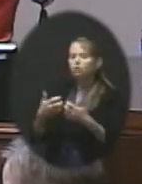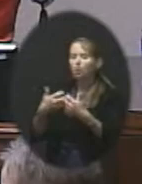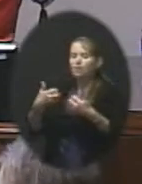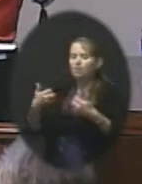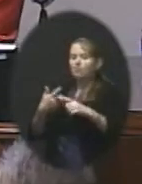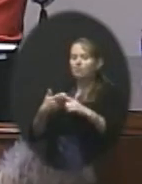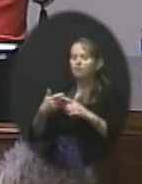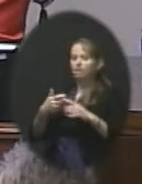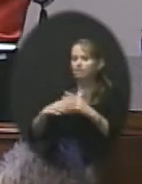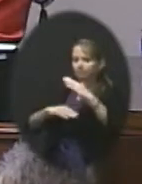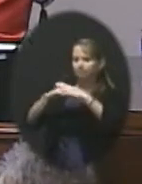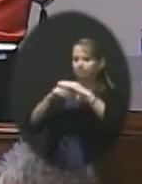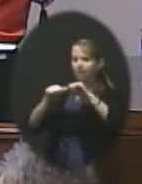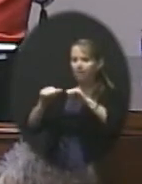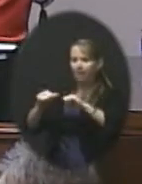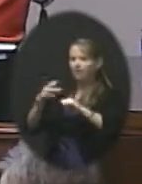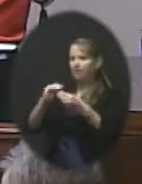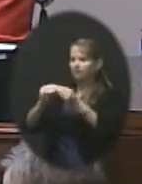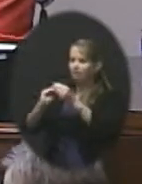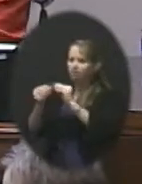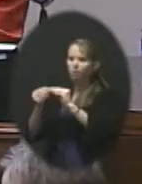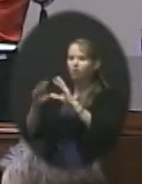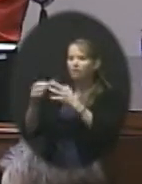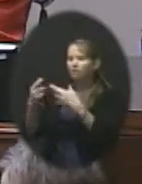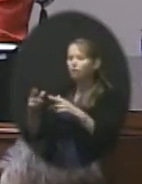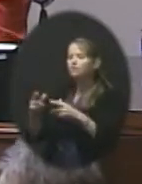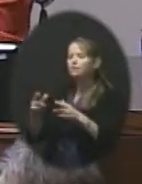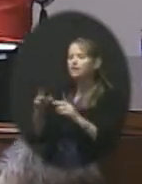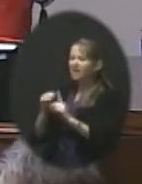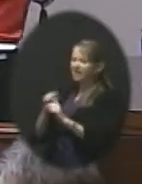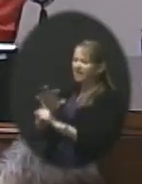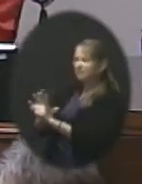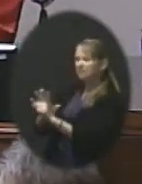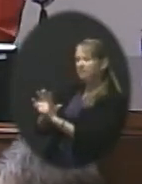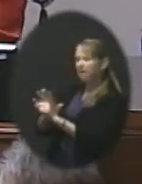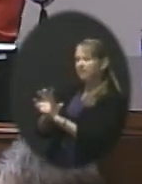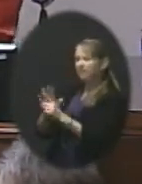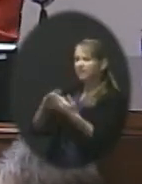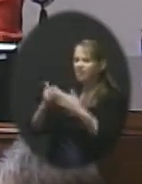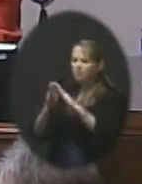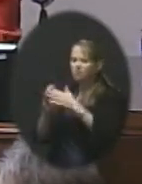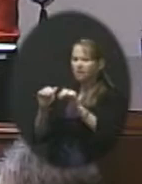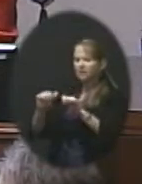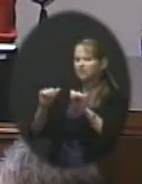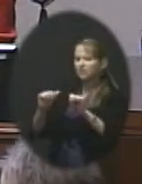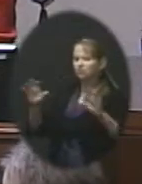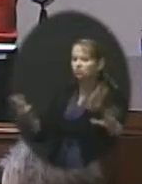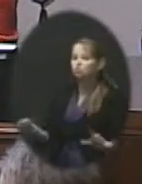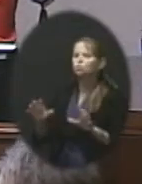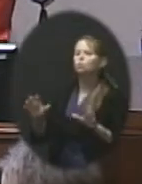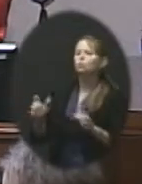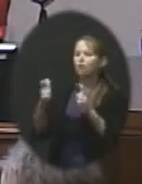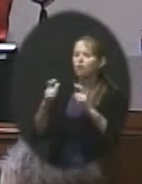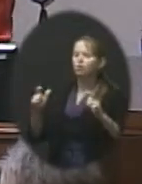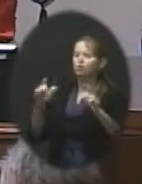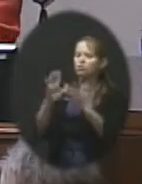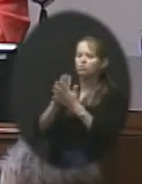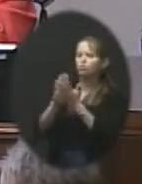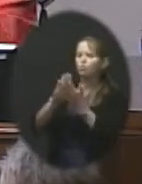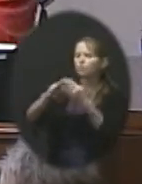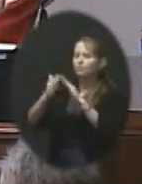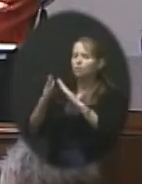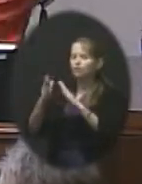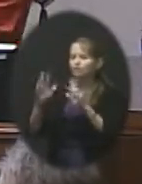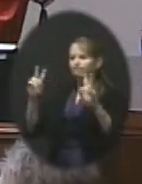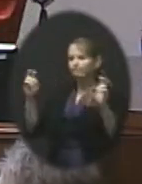classrooms, it impacts the community's ability to do some of those large school community back to school nights.